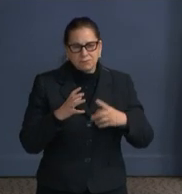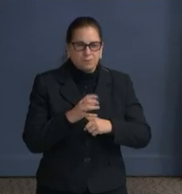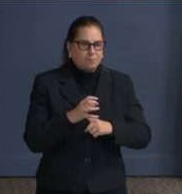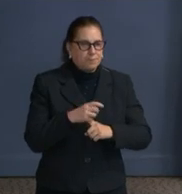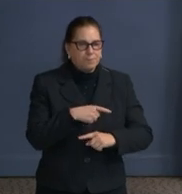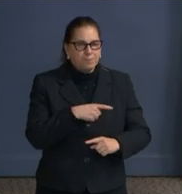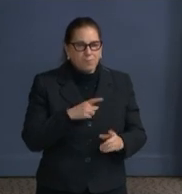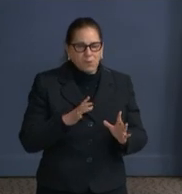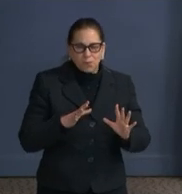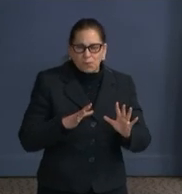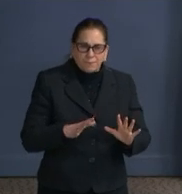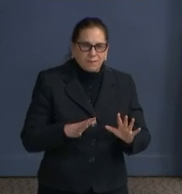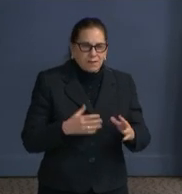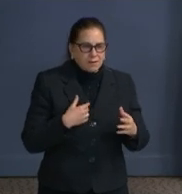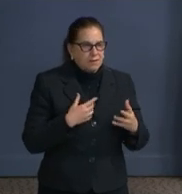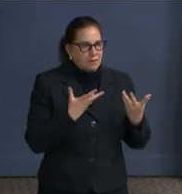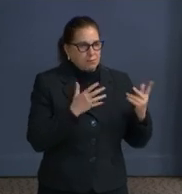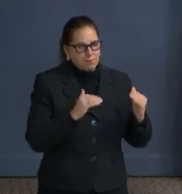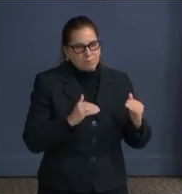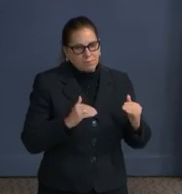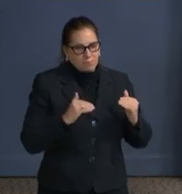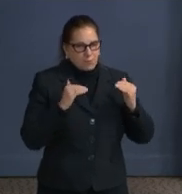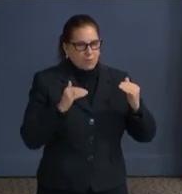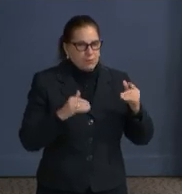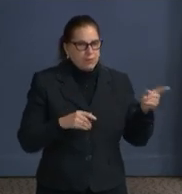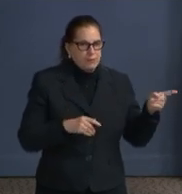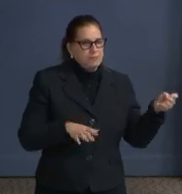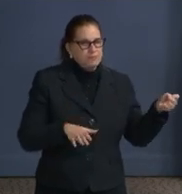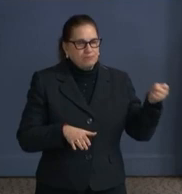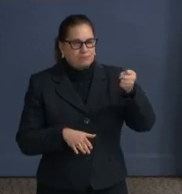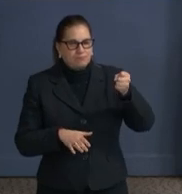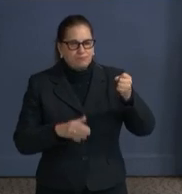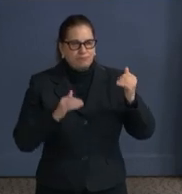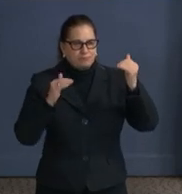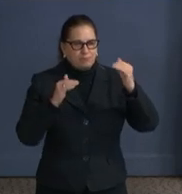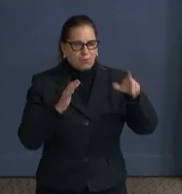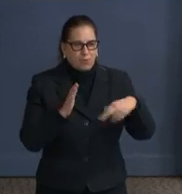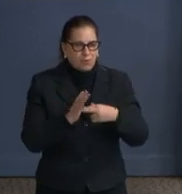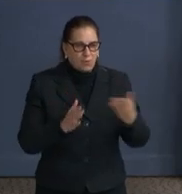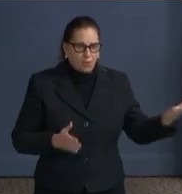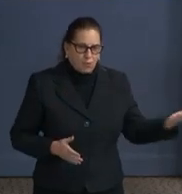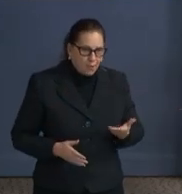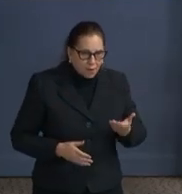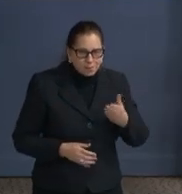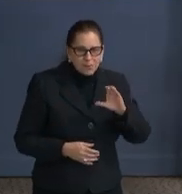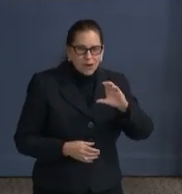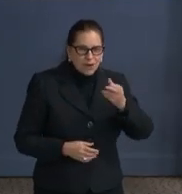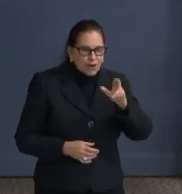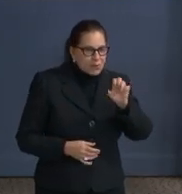for stepping up in that leadership role. So welcome, Christine, to your new role.